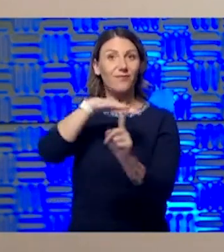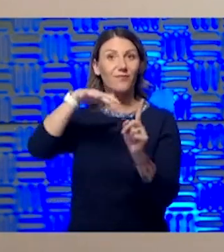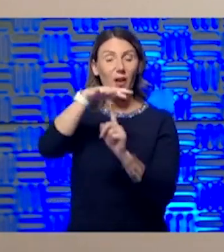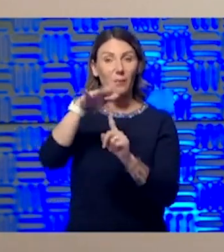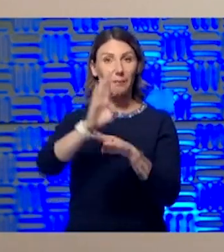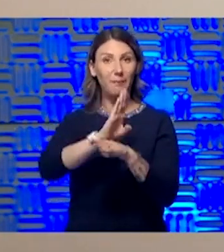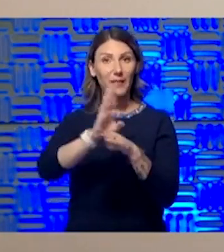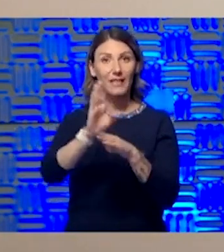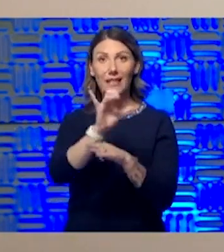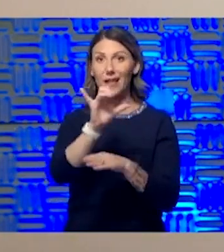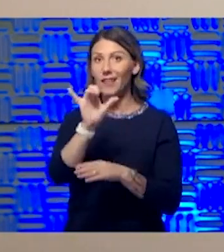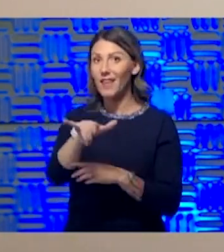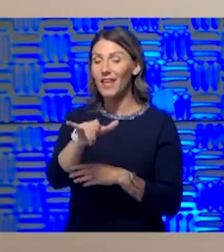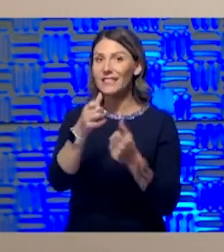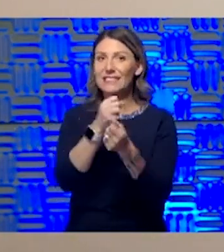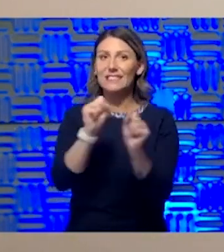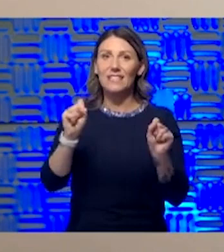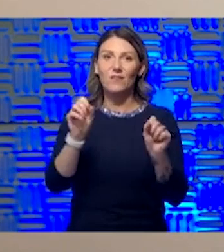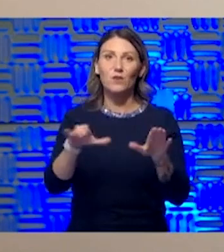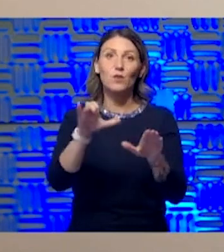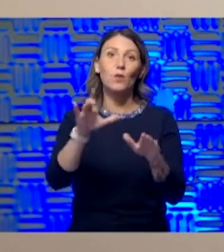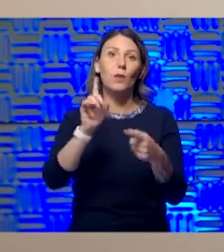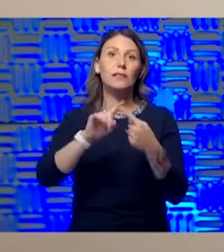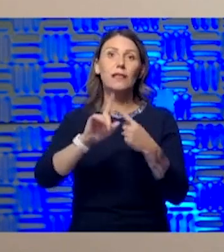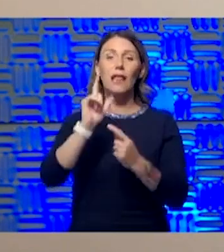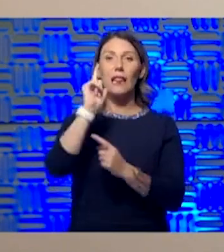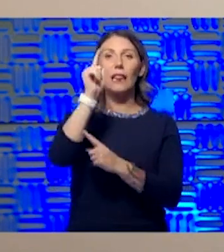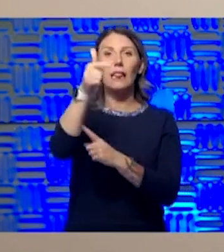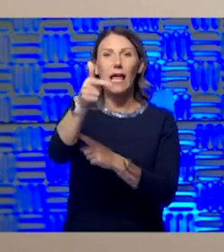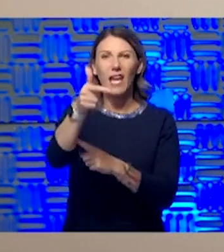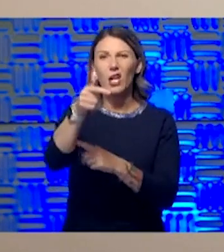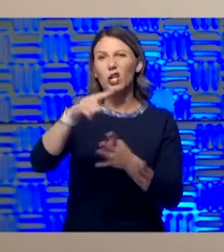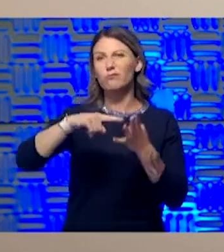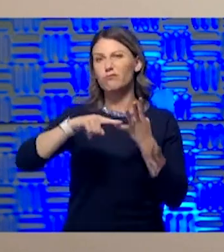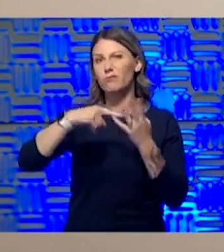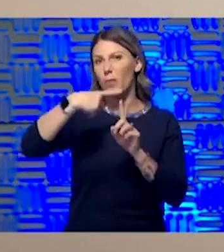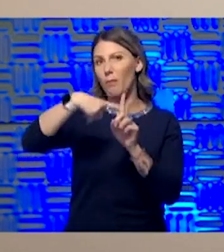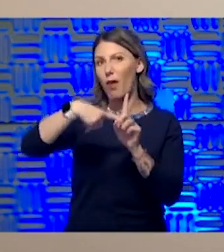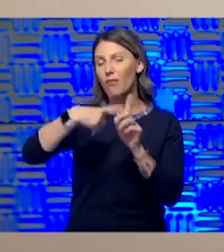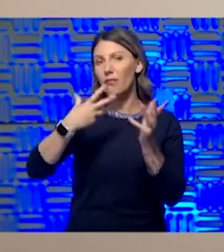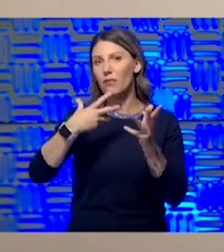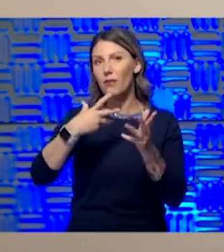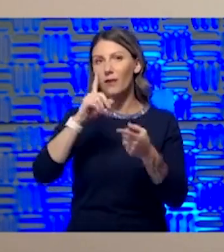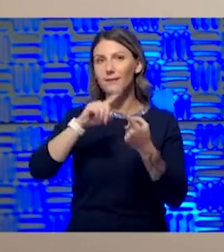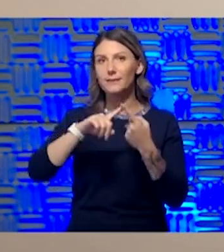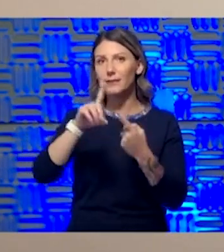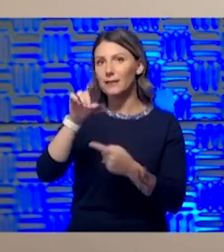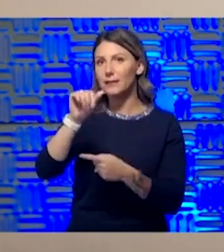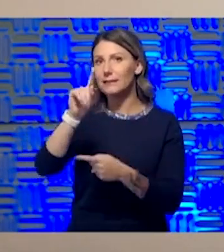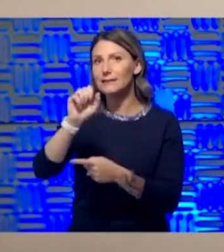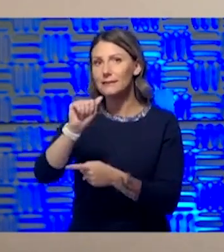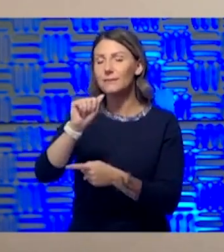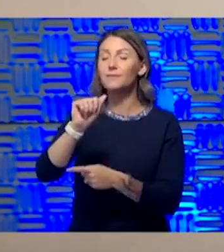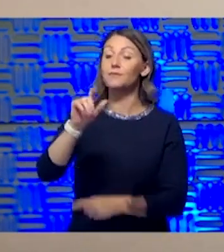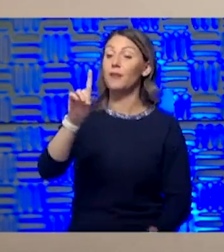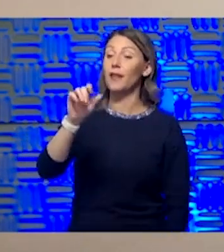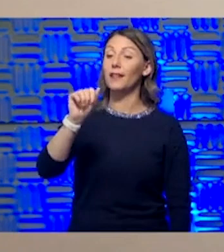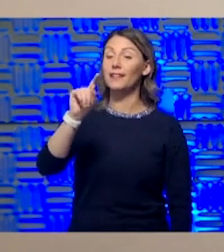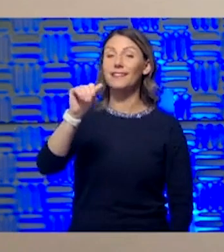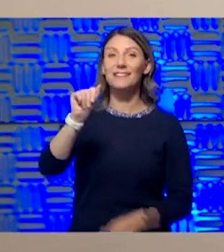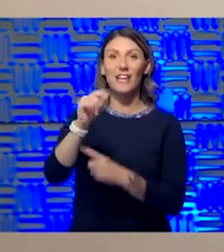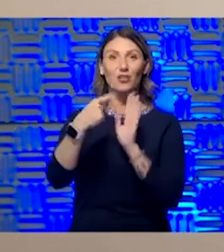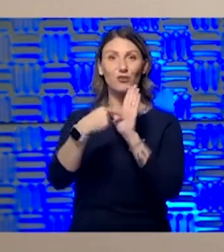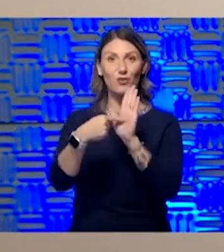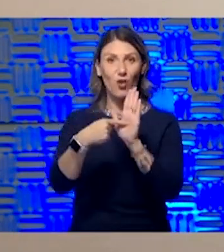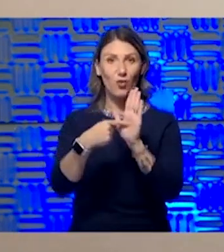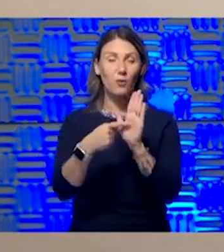the safest thing to do until later into this month to see what our data looks like. I think, obviously, there's going to be some slight differences in